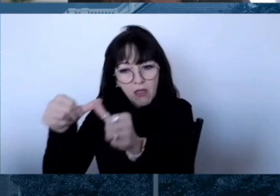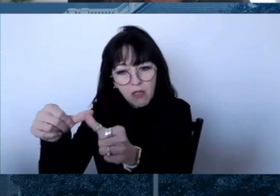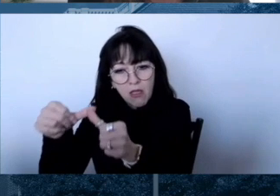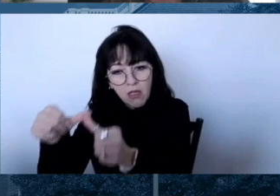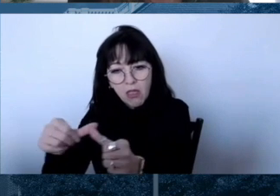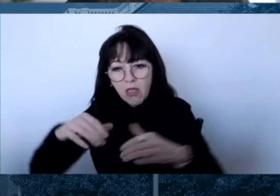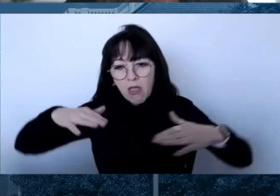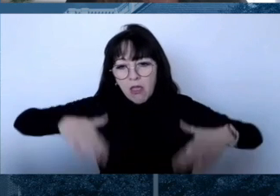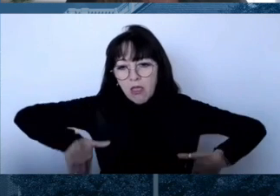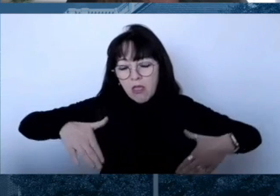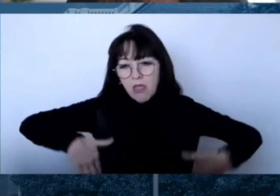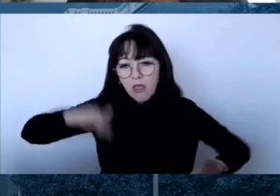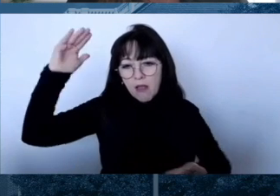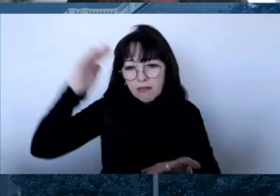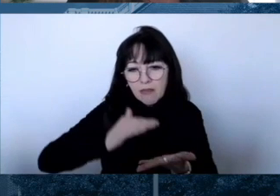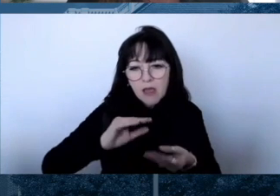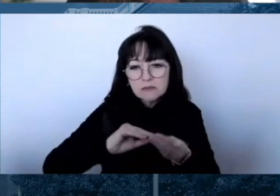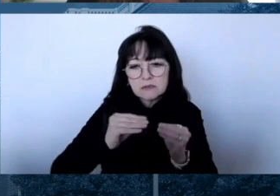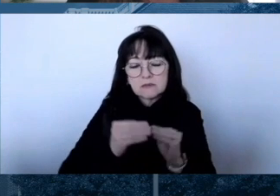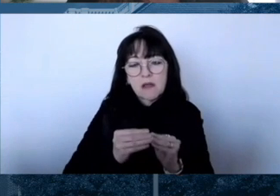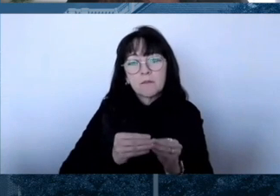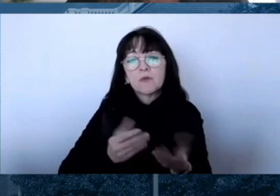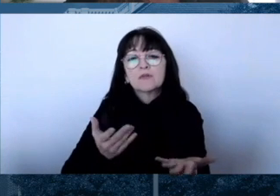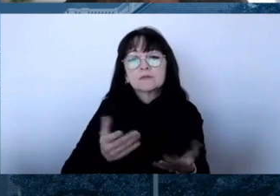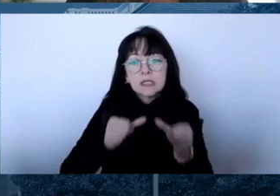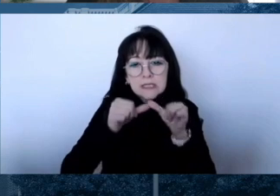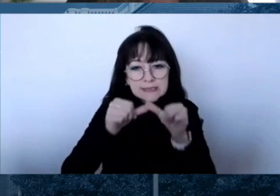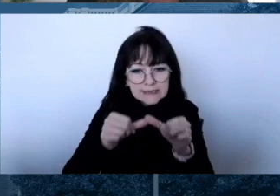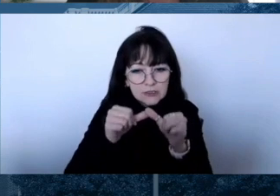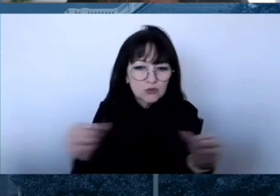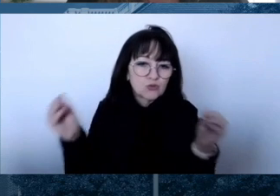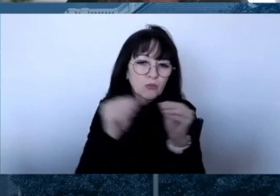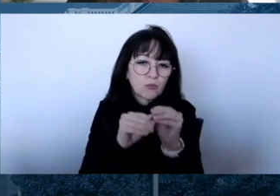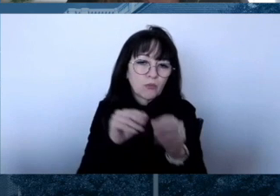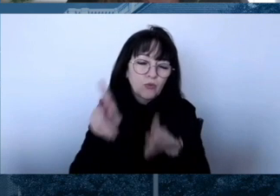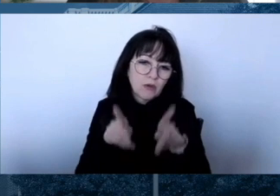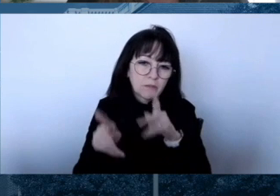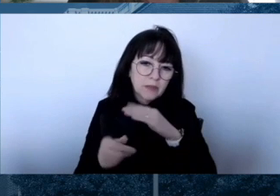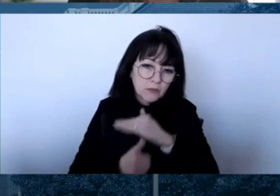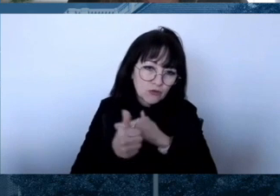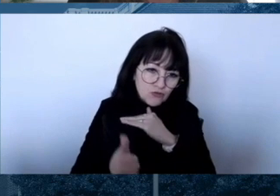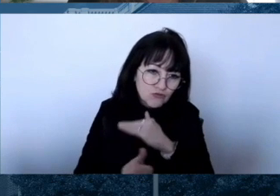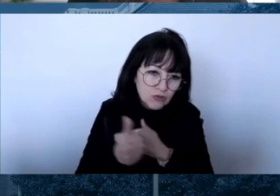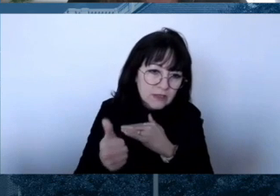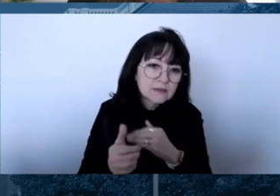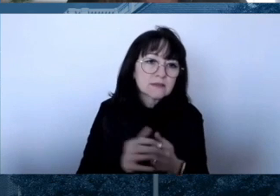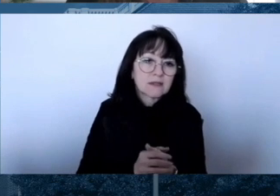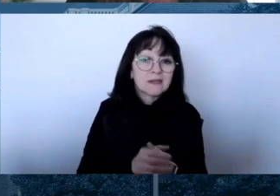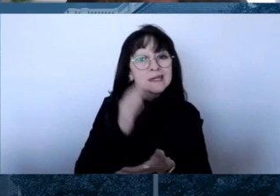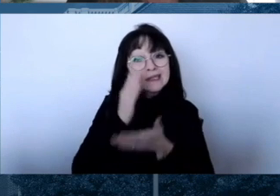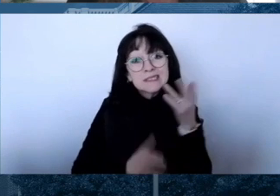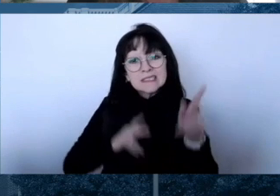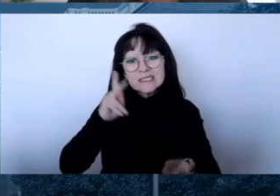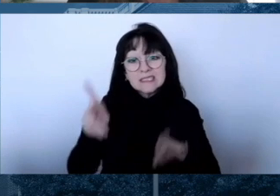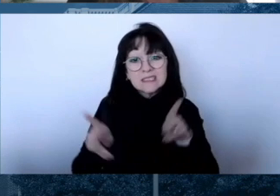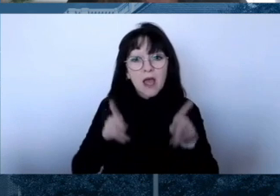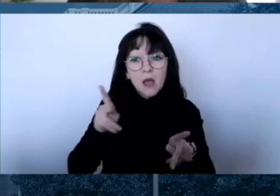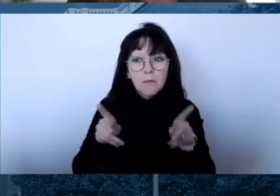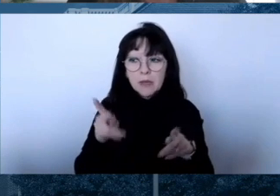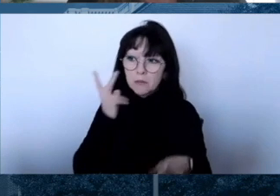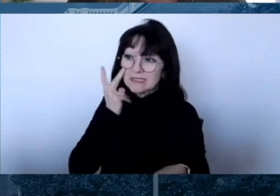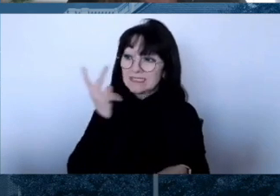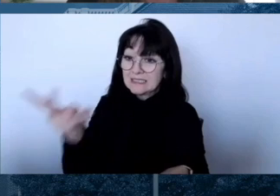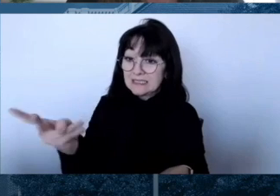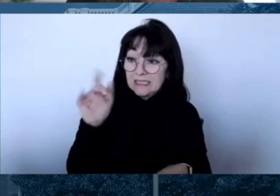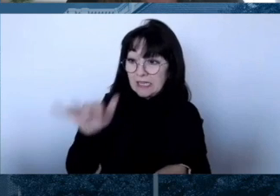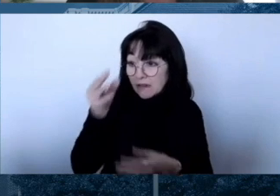vaccine myth and either believed it to be true or were not sure of its veracity, according to a survey analysis and